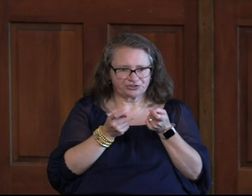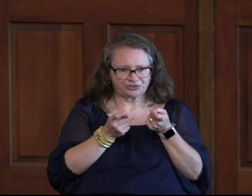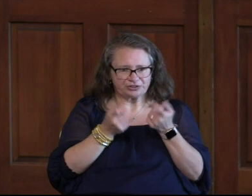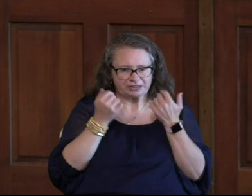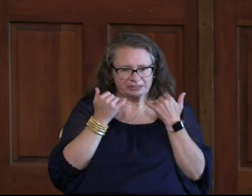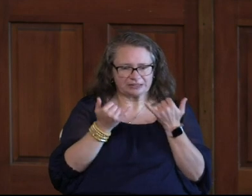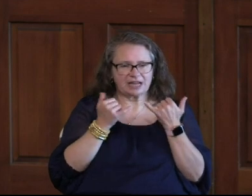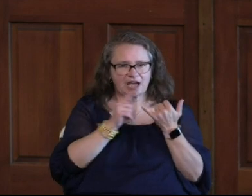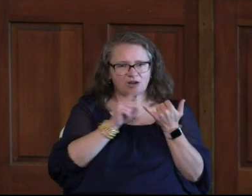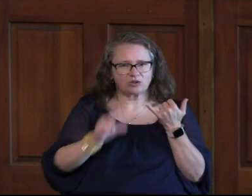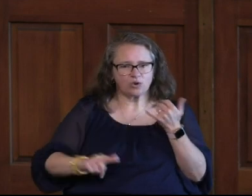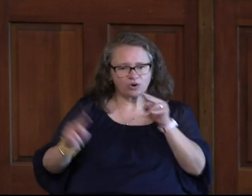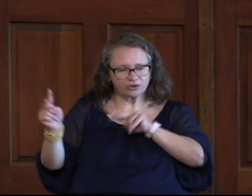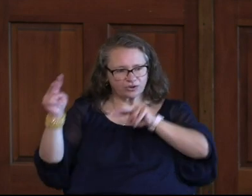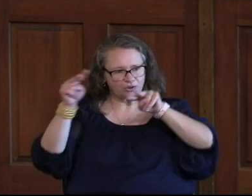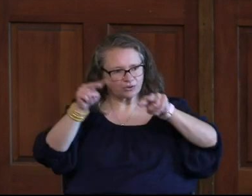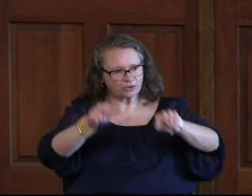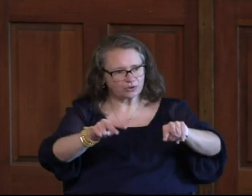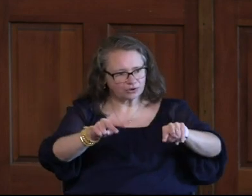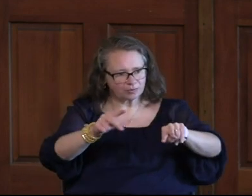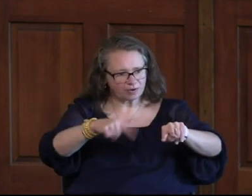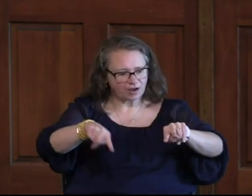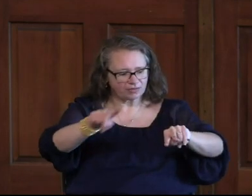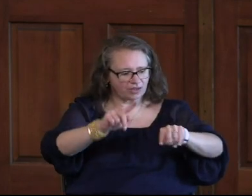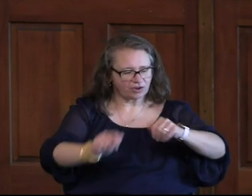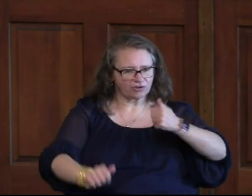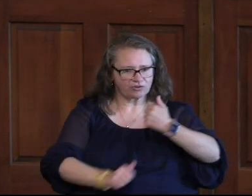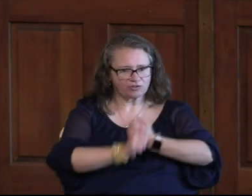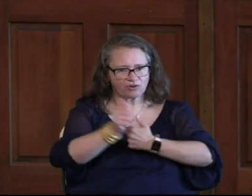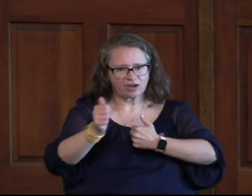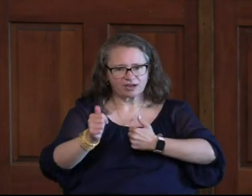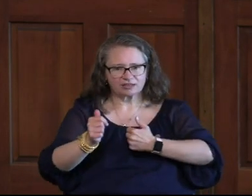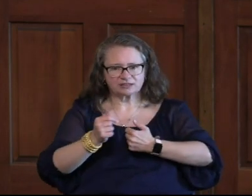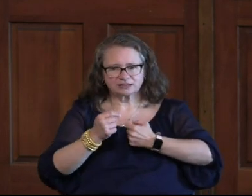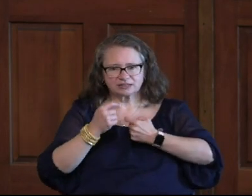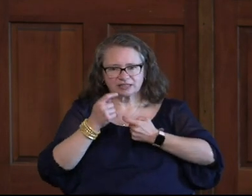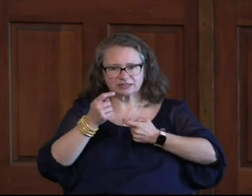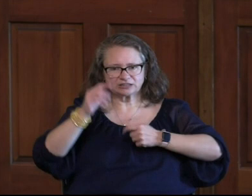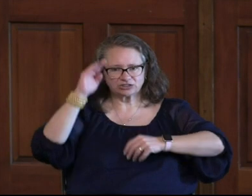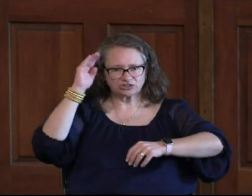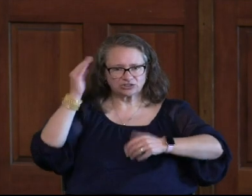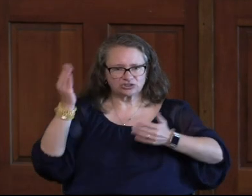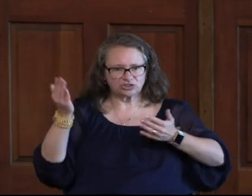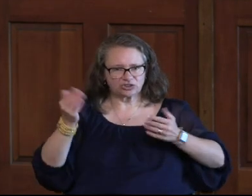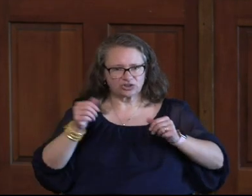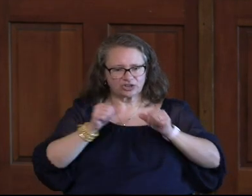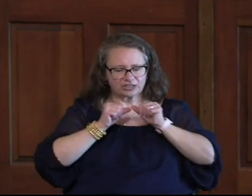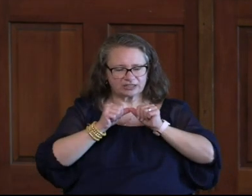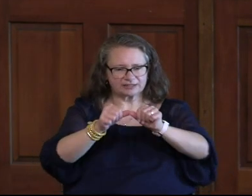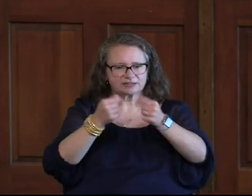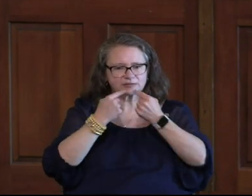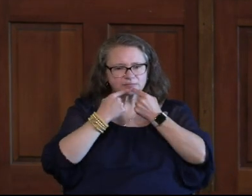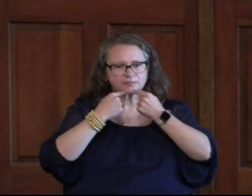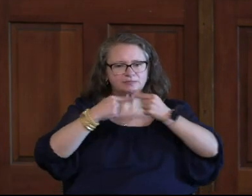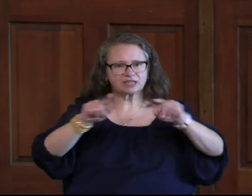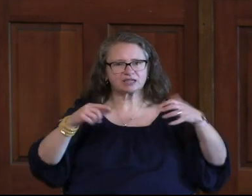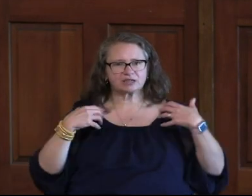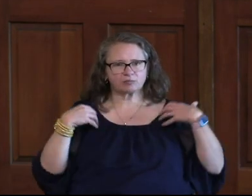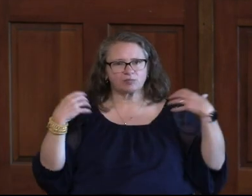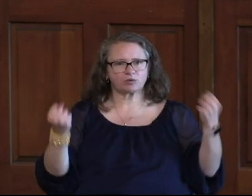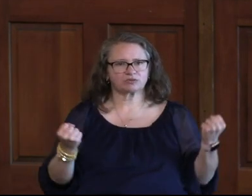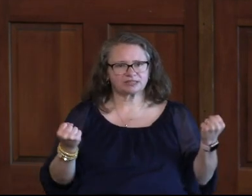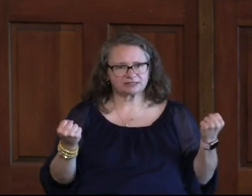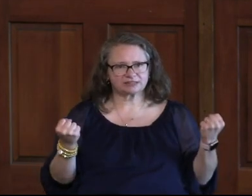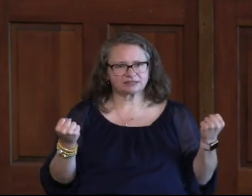And Now Lord Look Upon Their Threats And Grant Your Servants To Continue To Speak The Word With Boldness